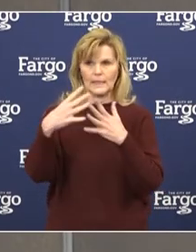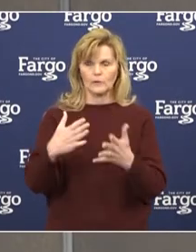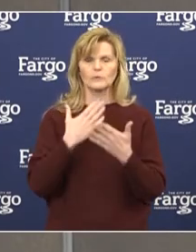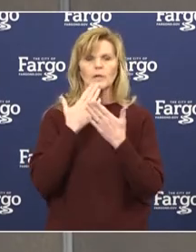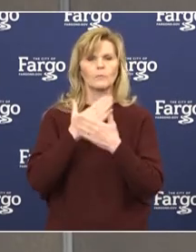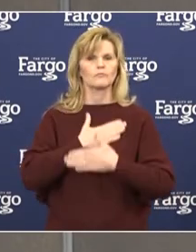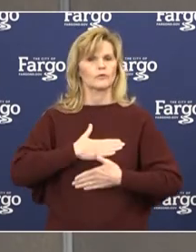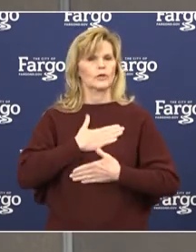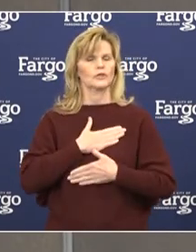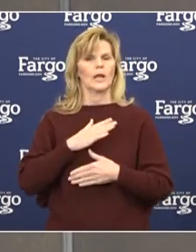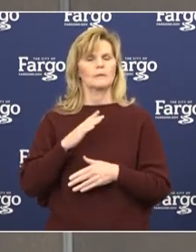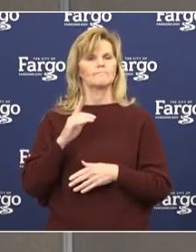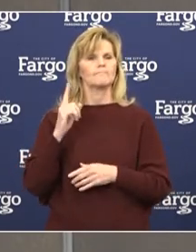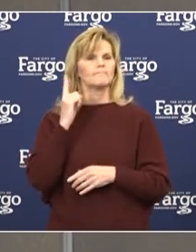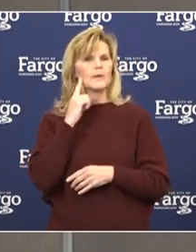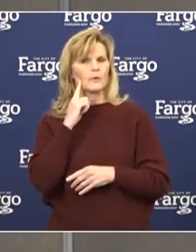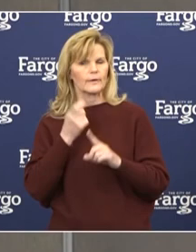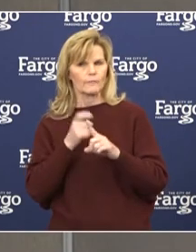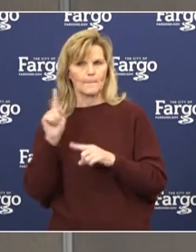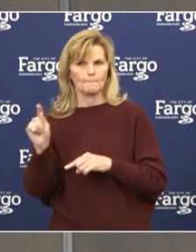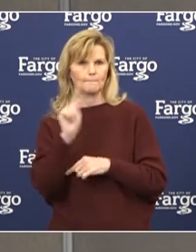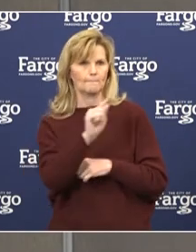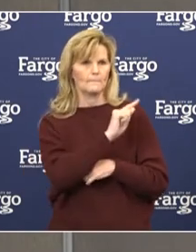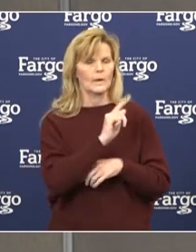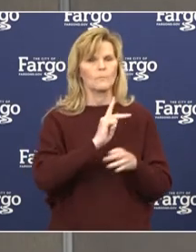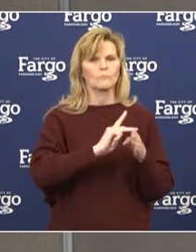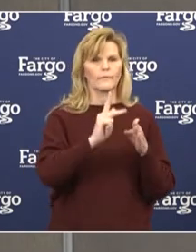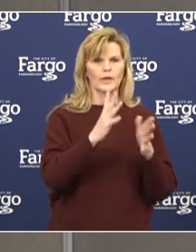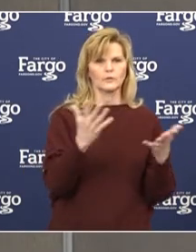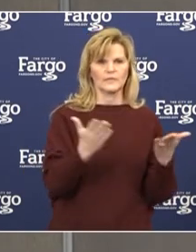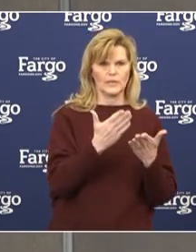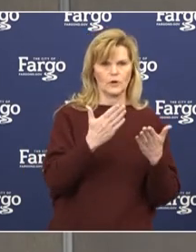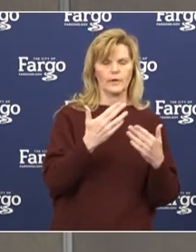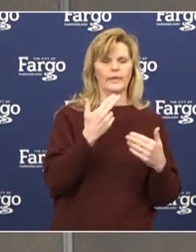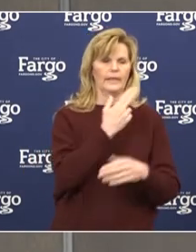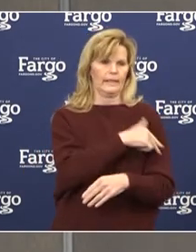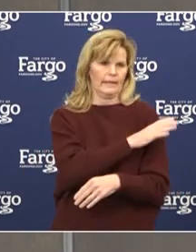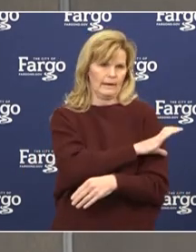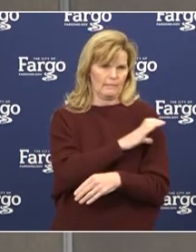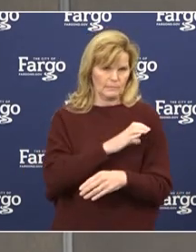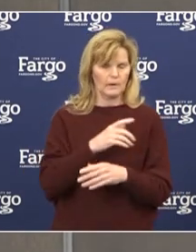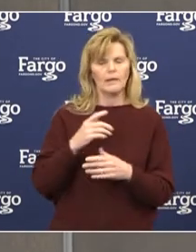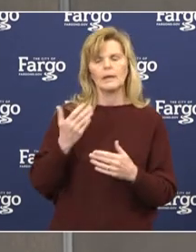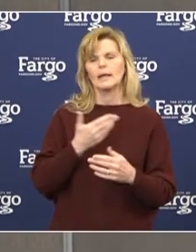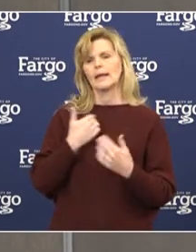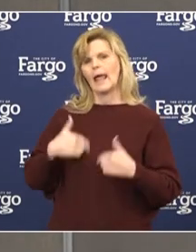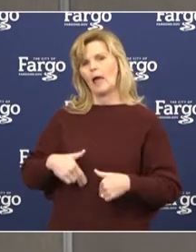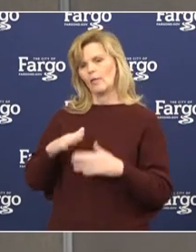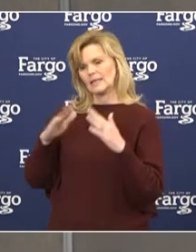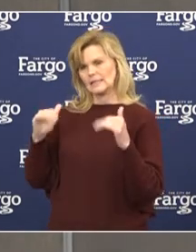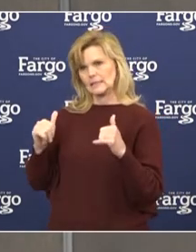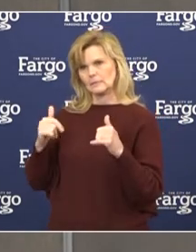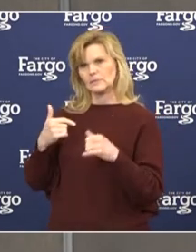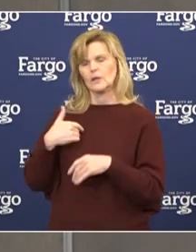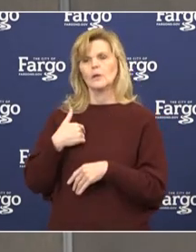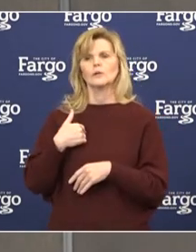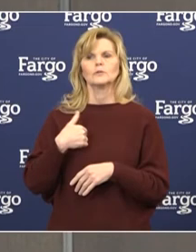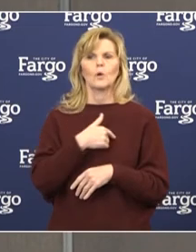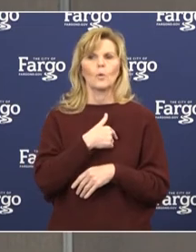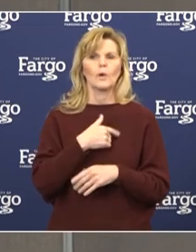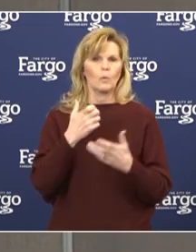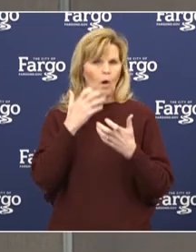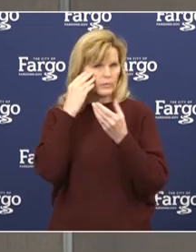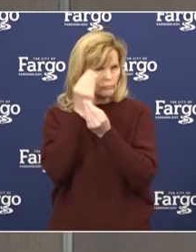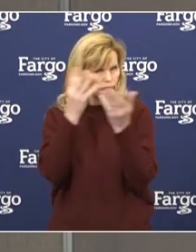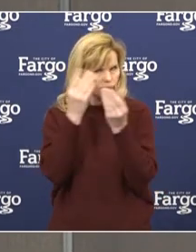hearing updates from our public health professionals as well as our health systems. I know the residents of Metro learn a lot from you and know